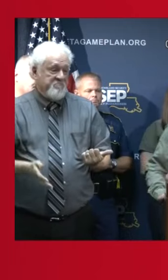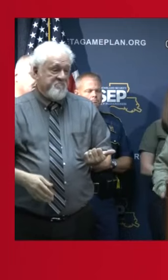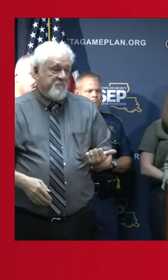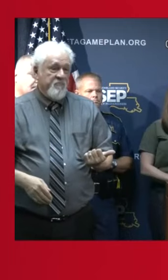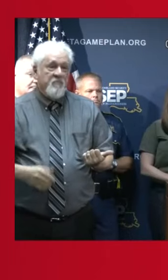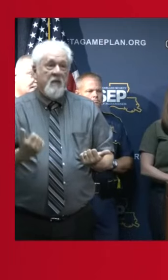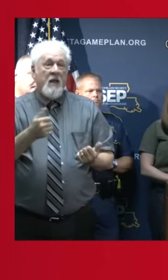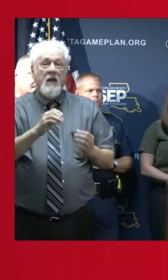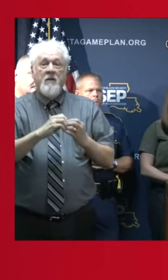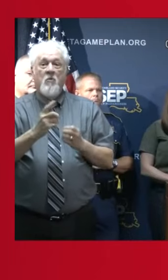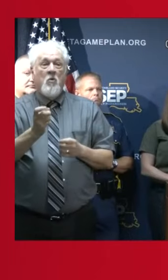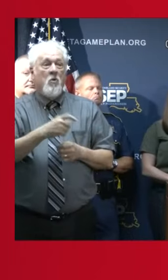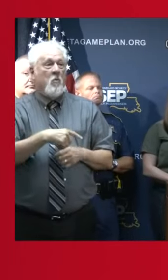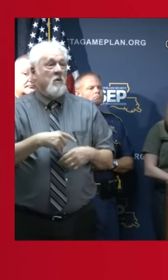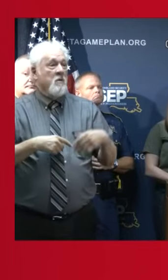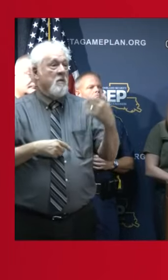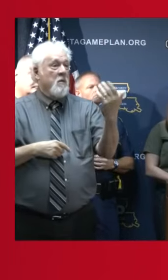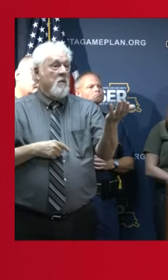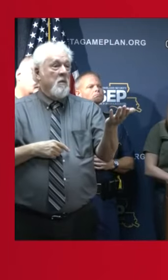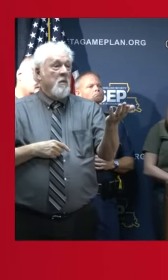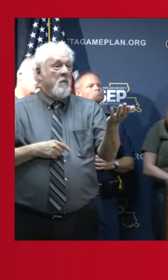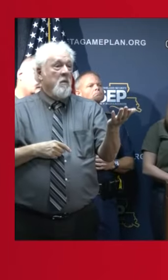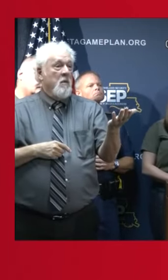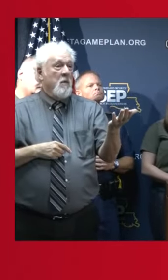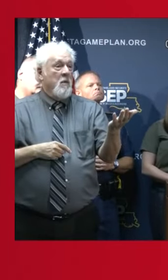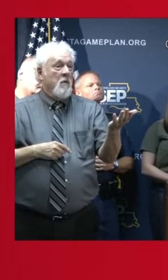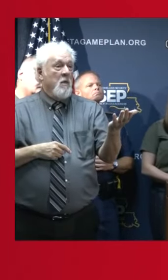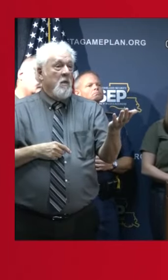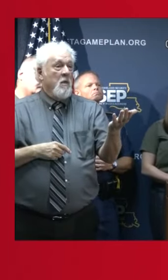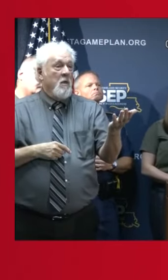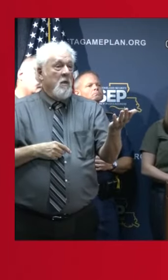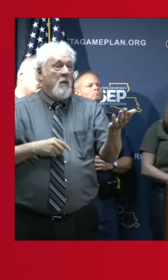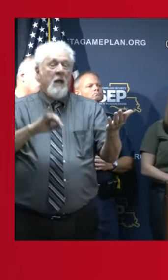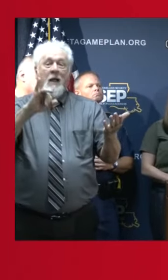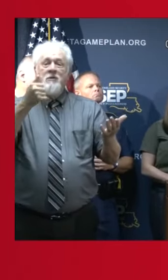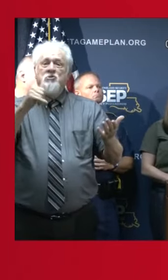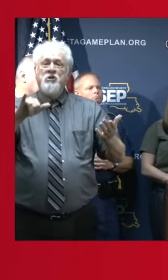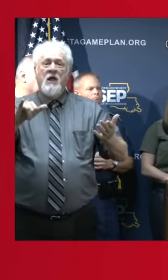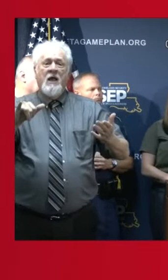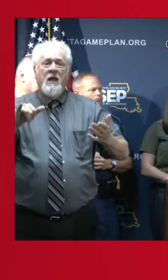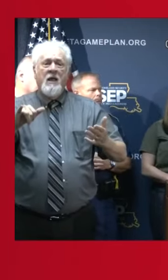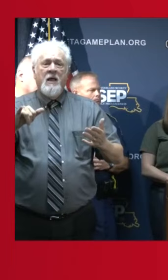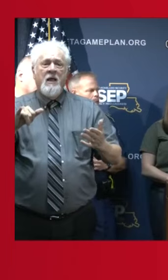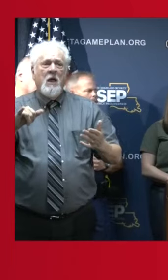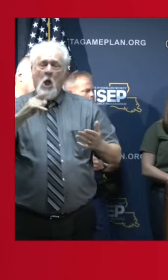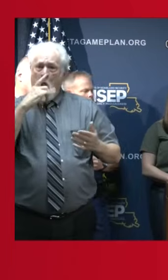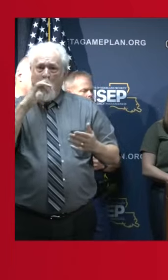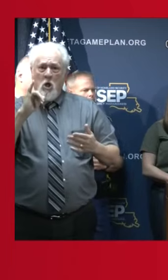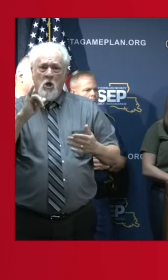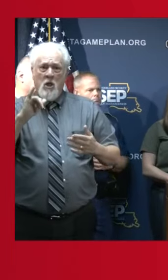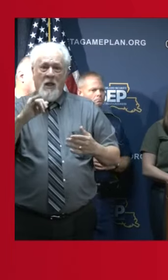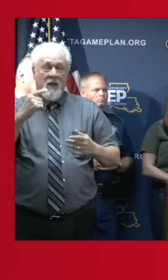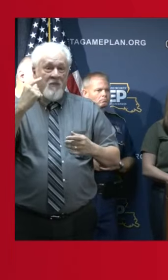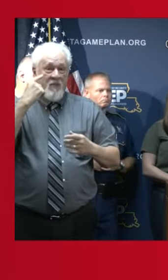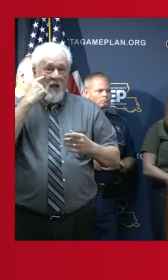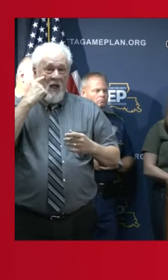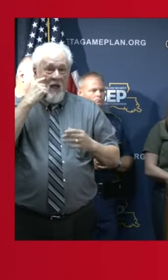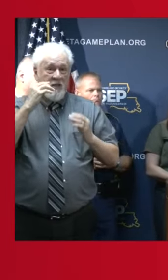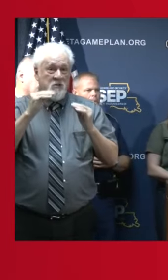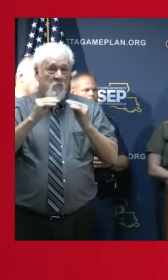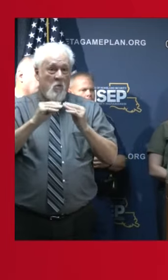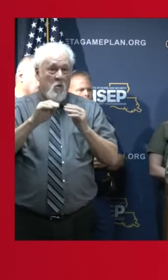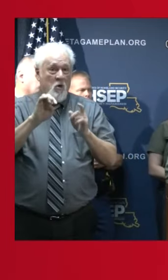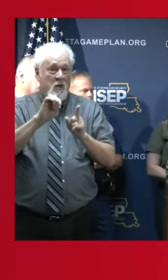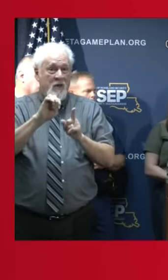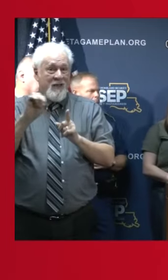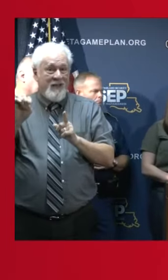All right. Any more questions? Yep. Yep. I'd like to ask Jay, does it look like the storm in the eye is headed more toward the